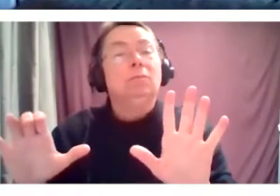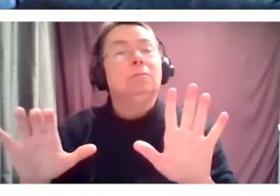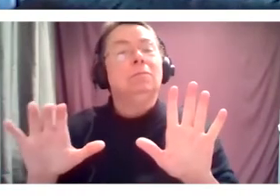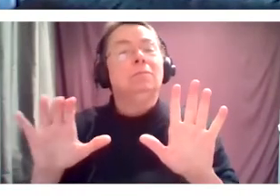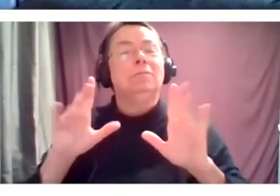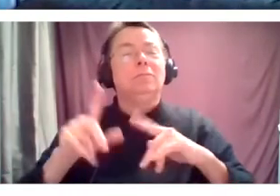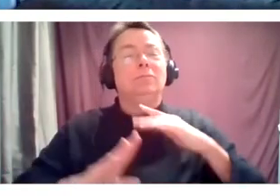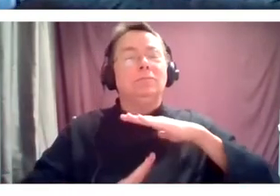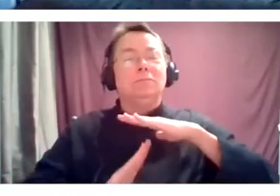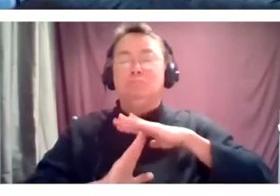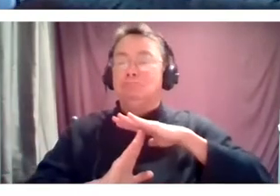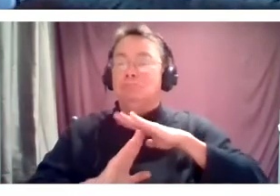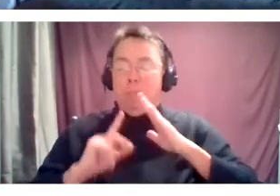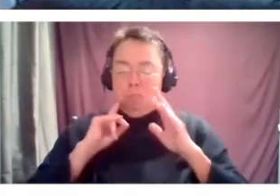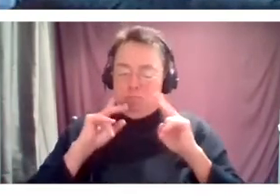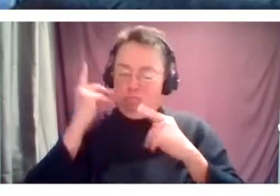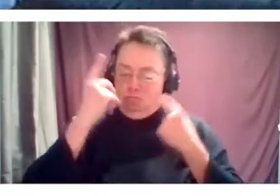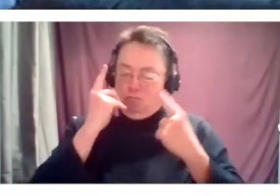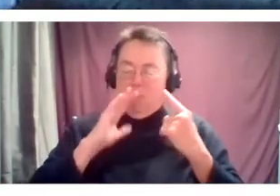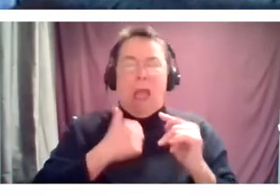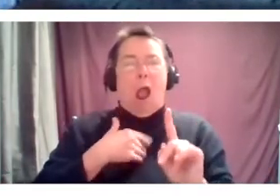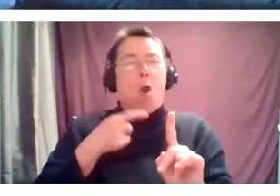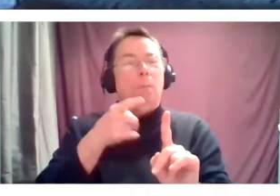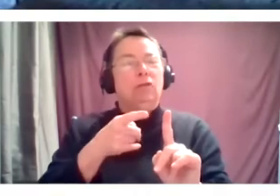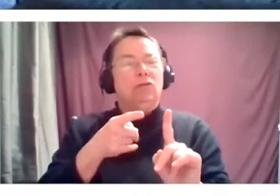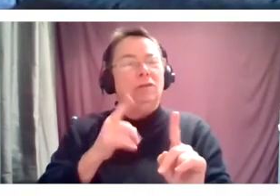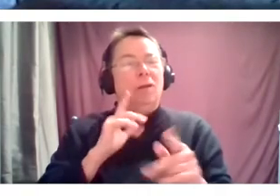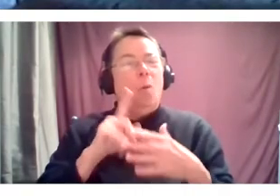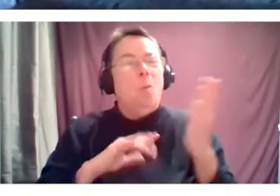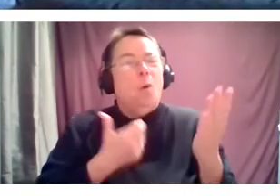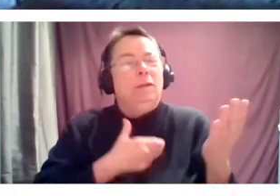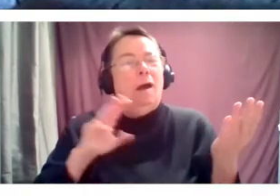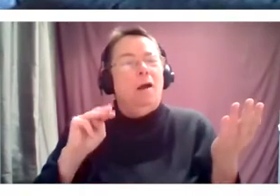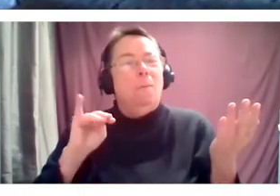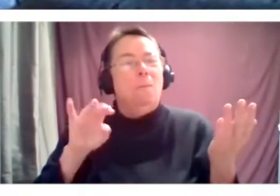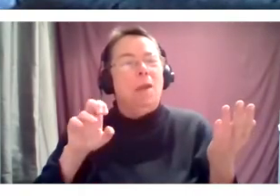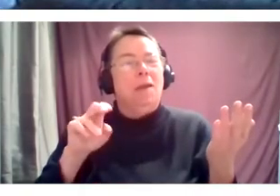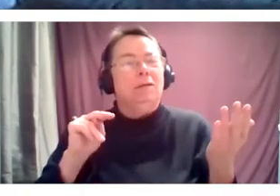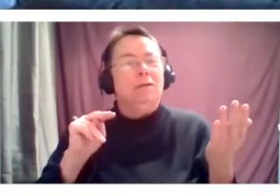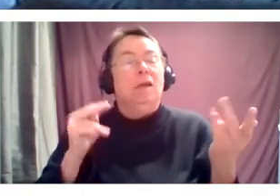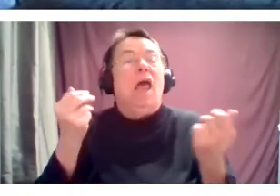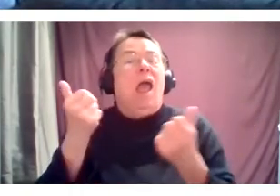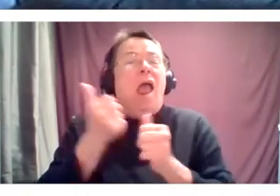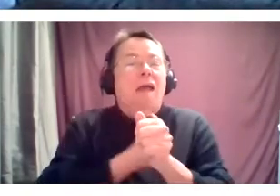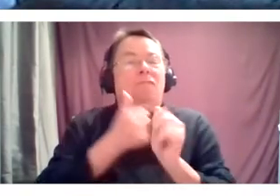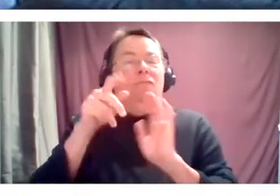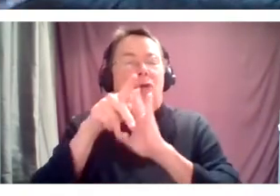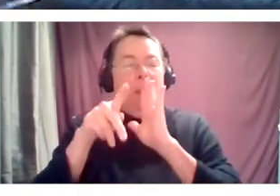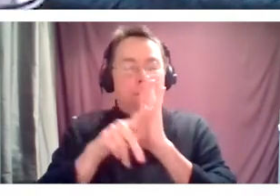mission is and what does that mean and every single policy, you know,